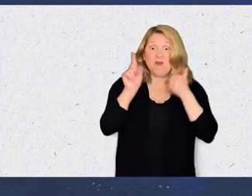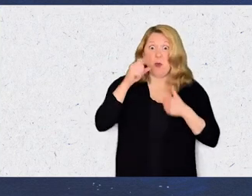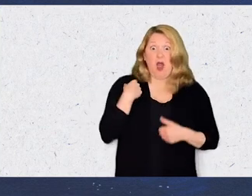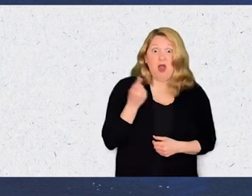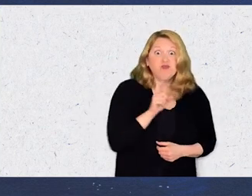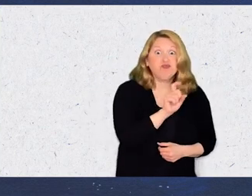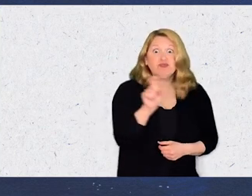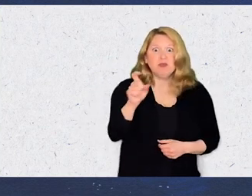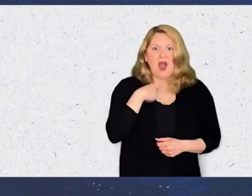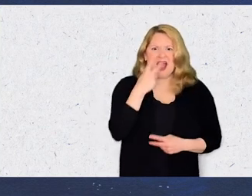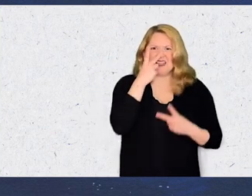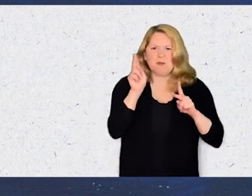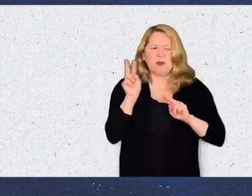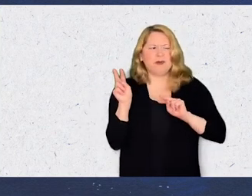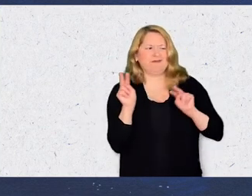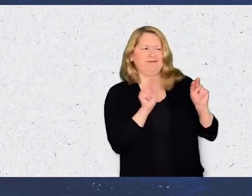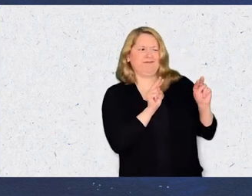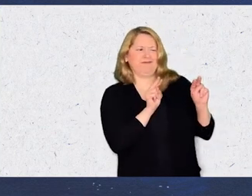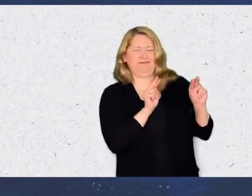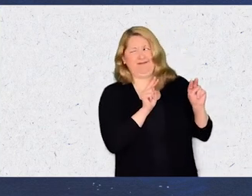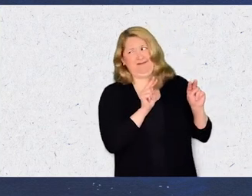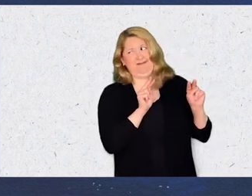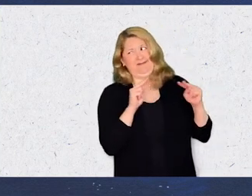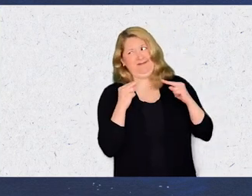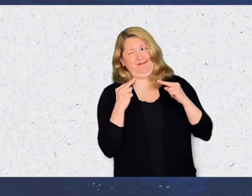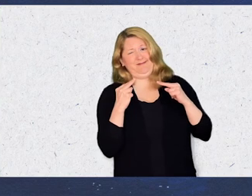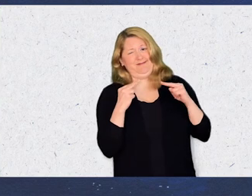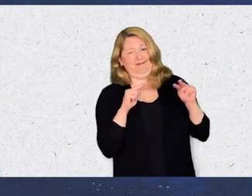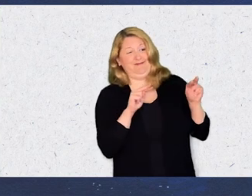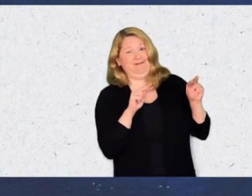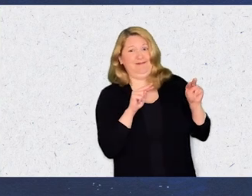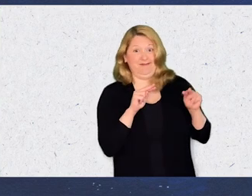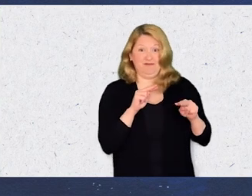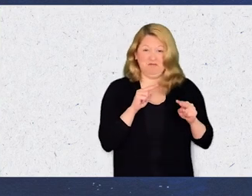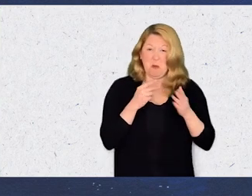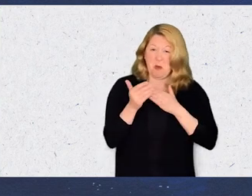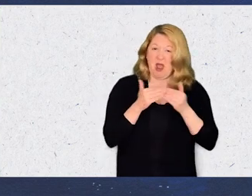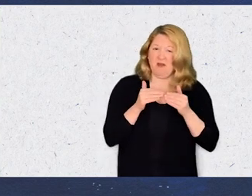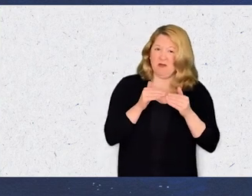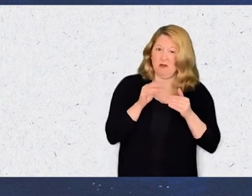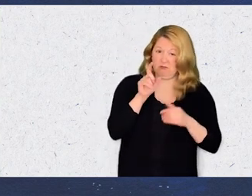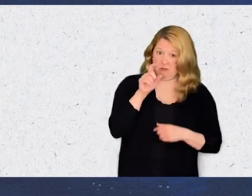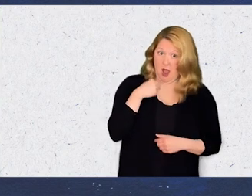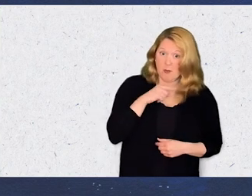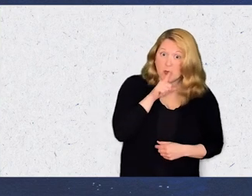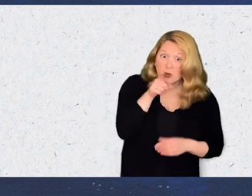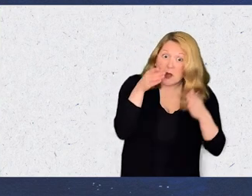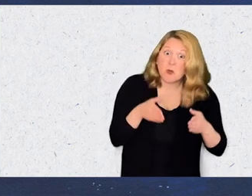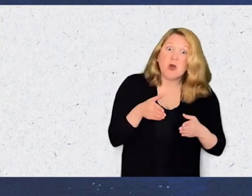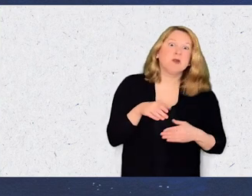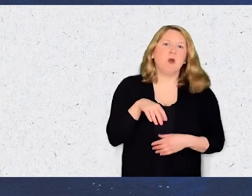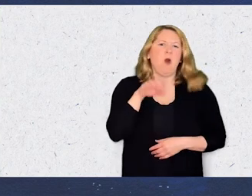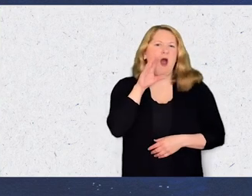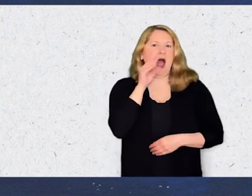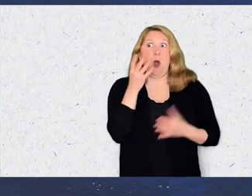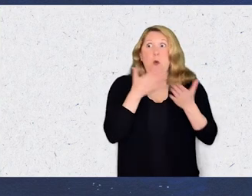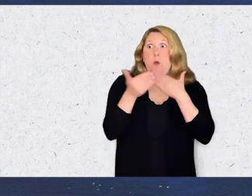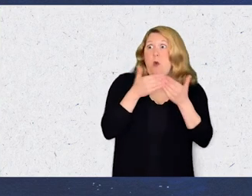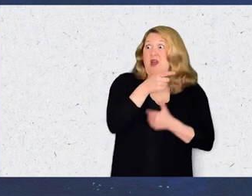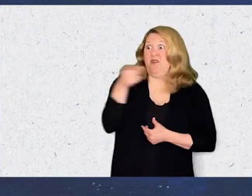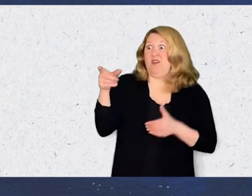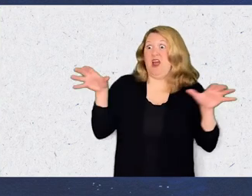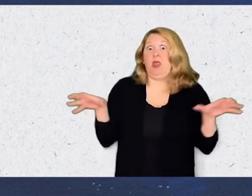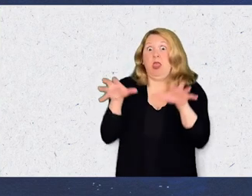everywhere I turn, there are people in my eyes debating whether or not I'm a real person and